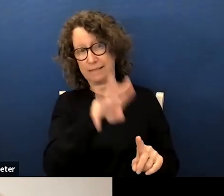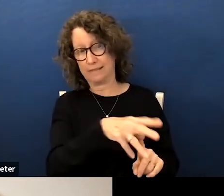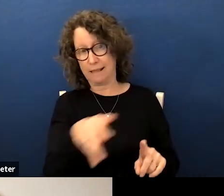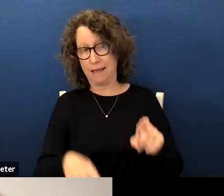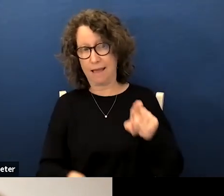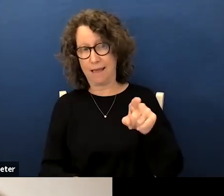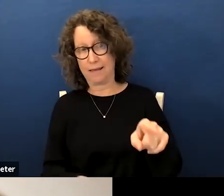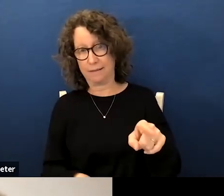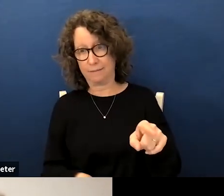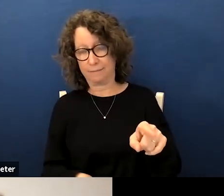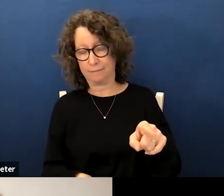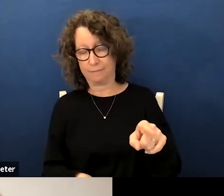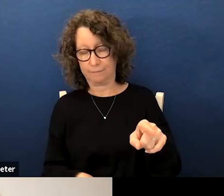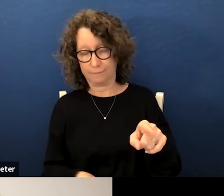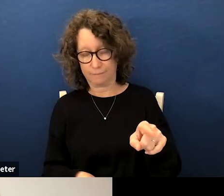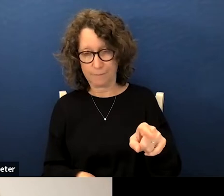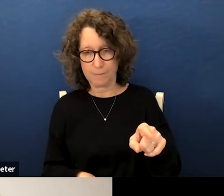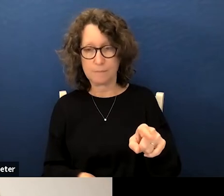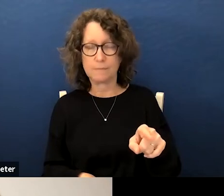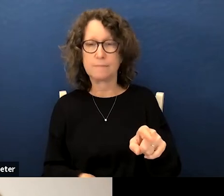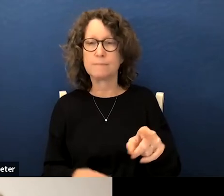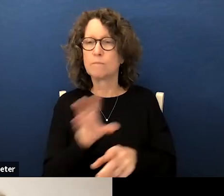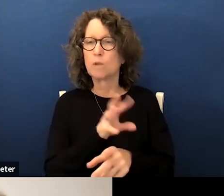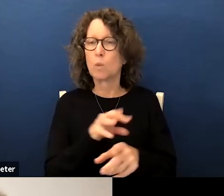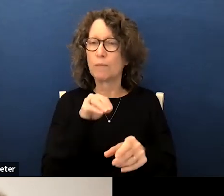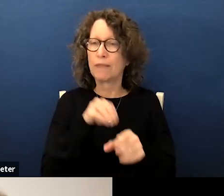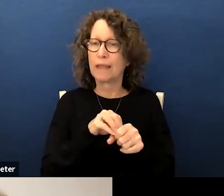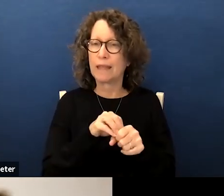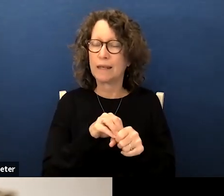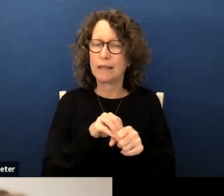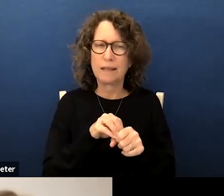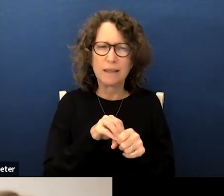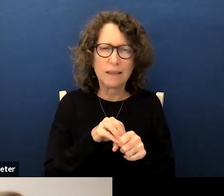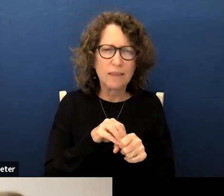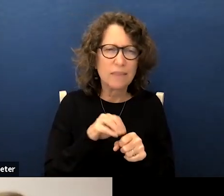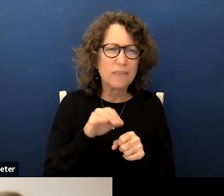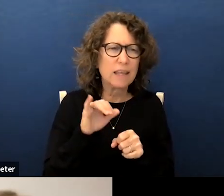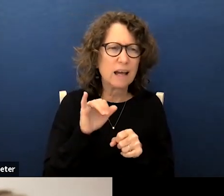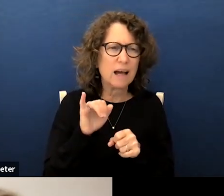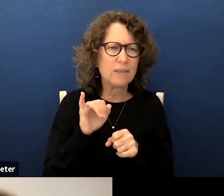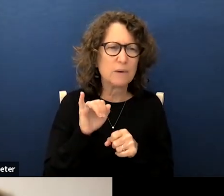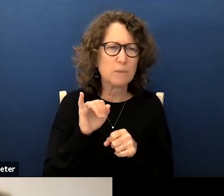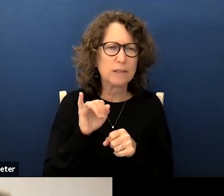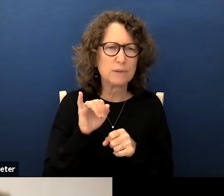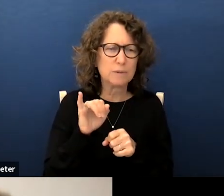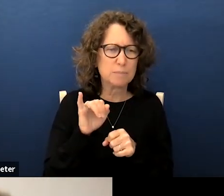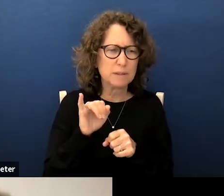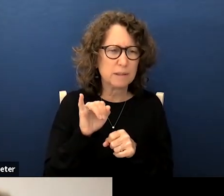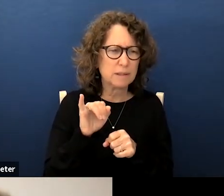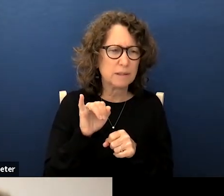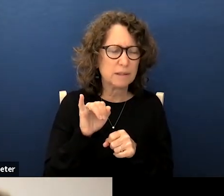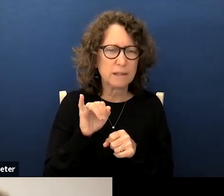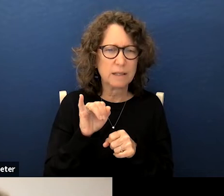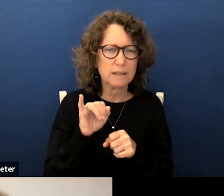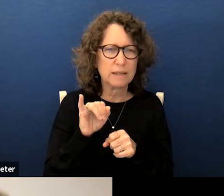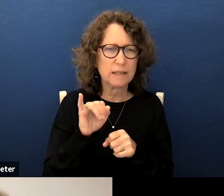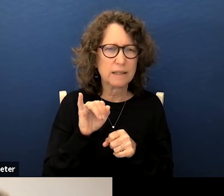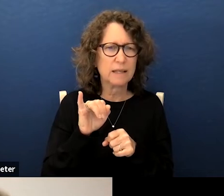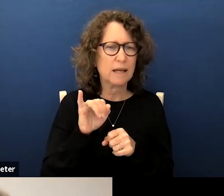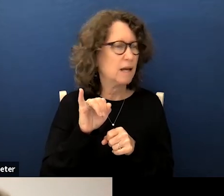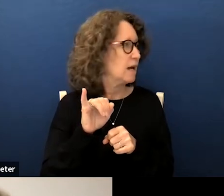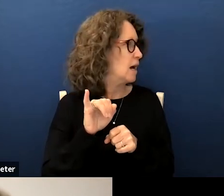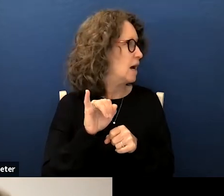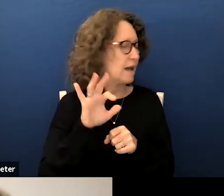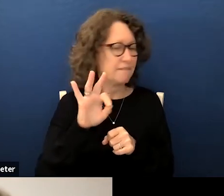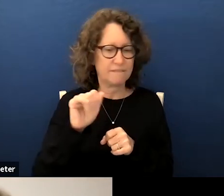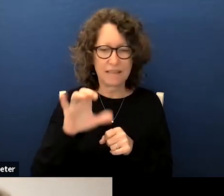is within the ifep group performing at 58 percent